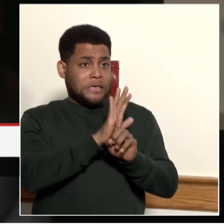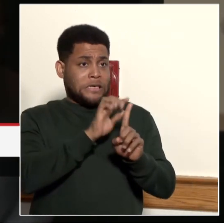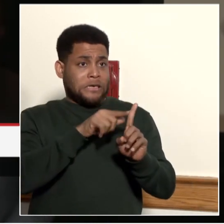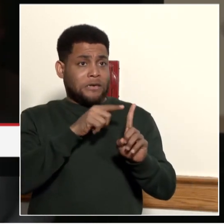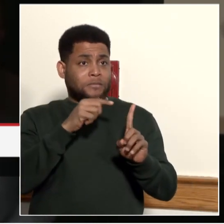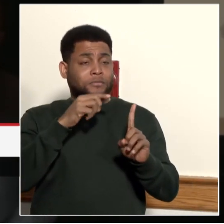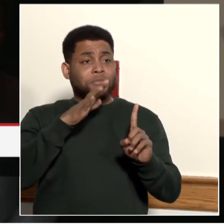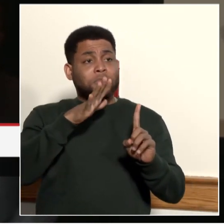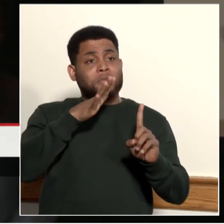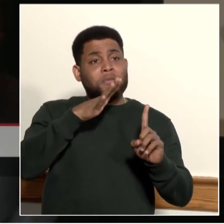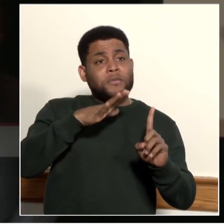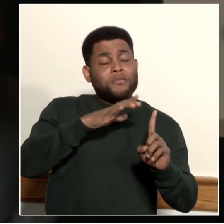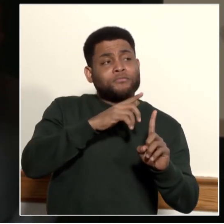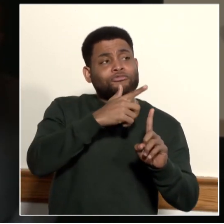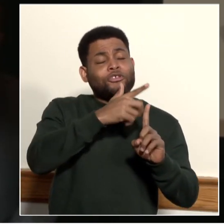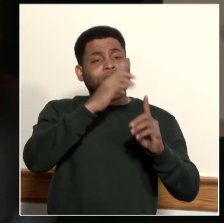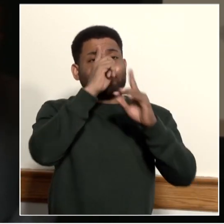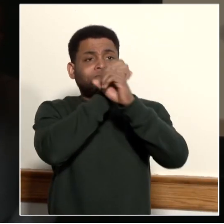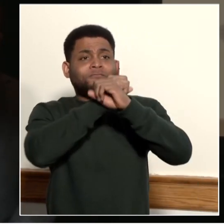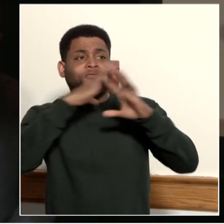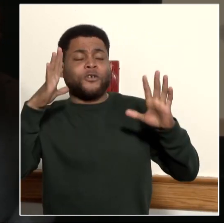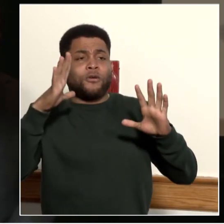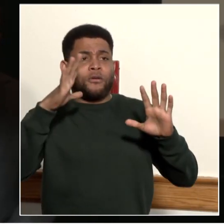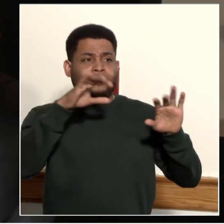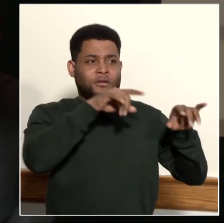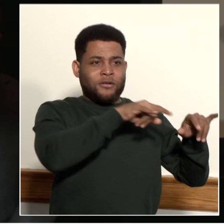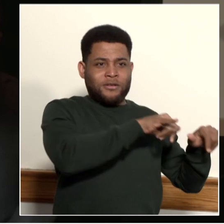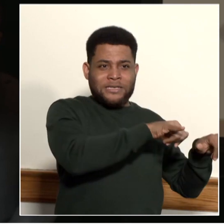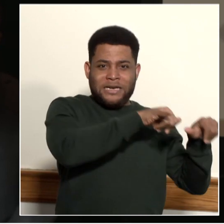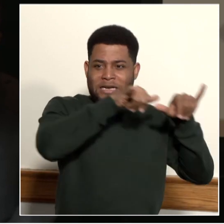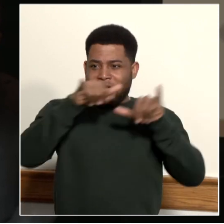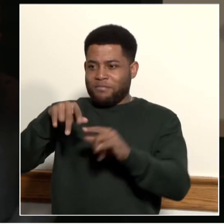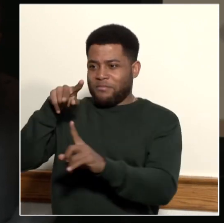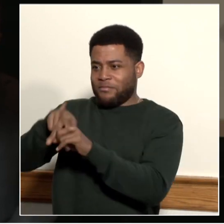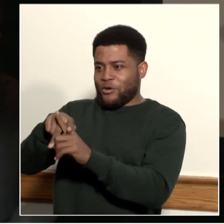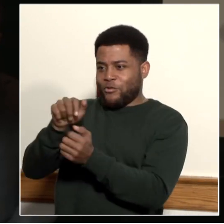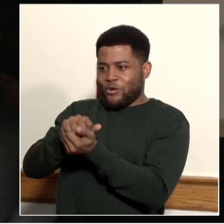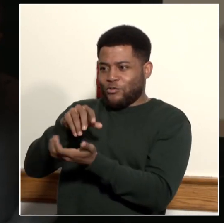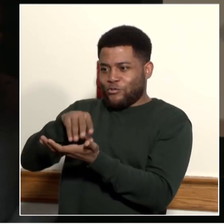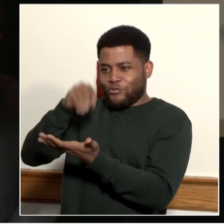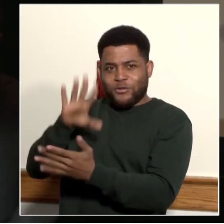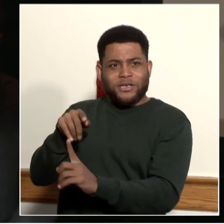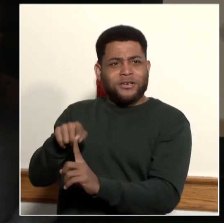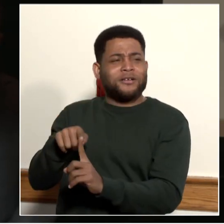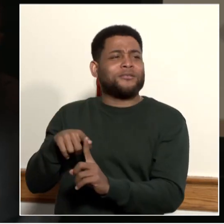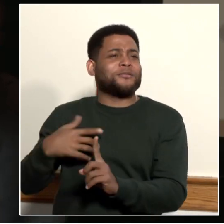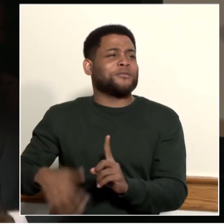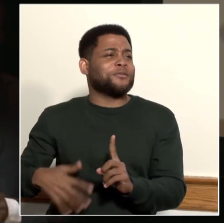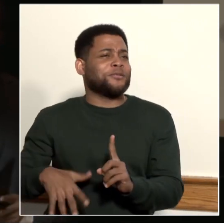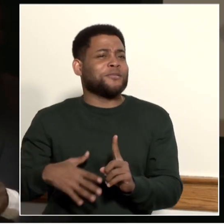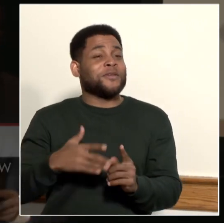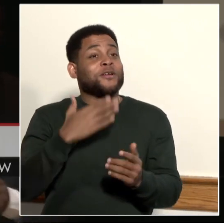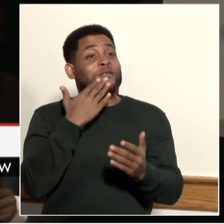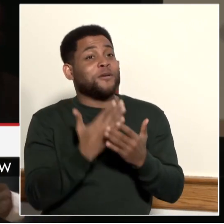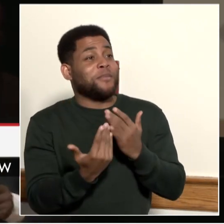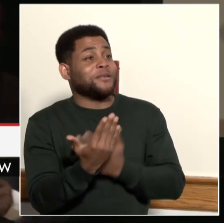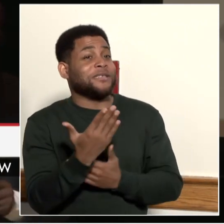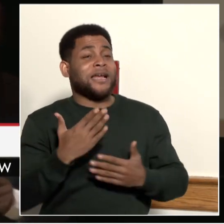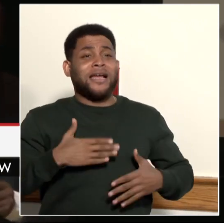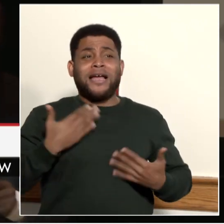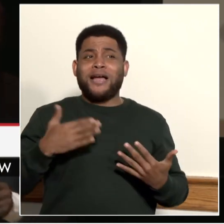know we made the right decision. Good morning, and happy Decision Day to the Wolves. Congratulations to you.